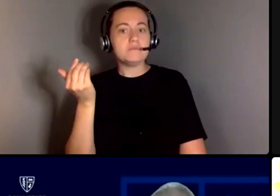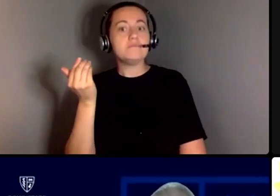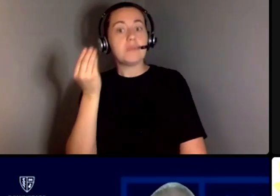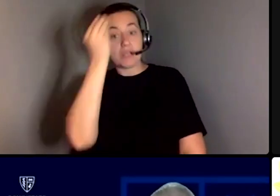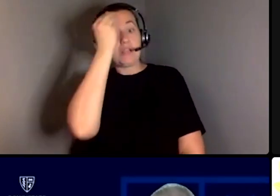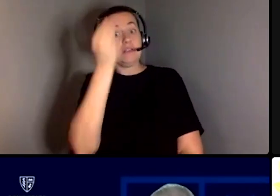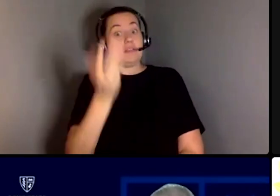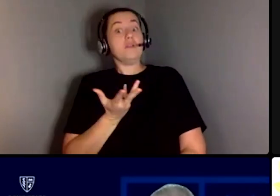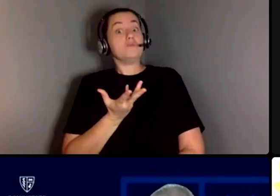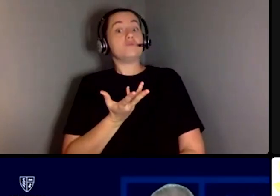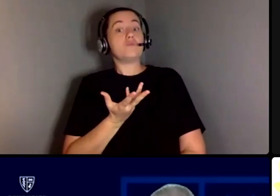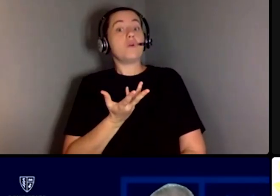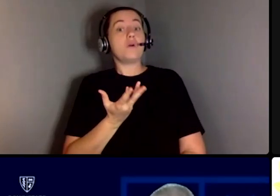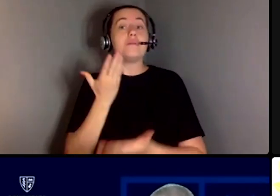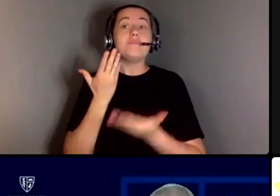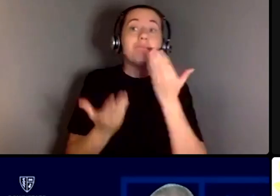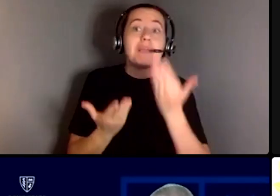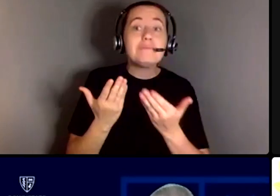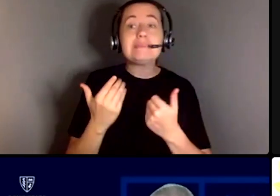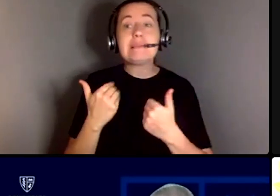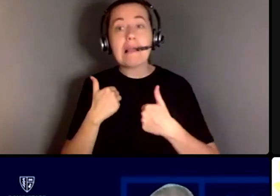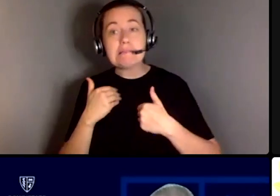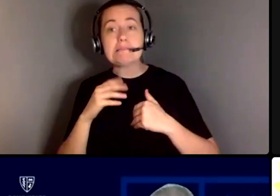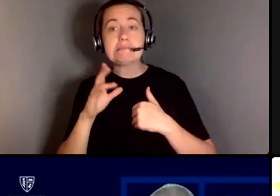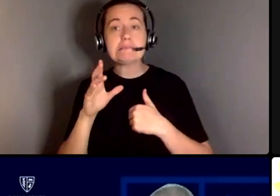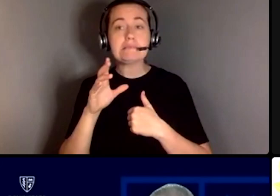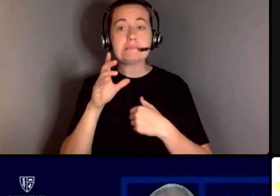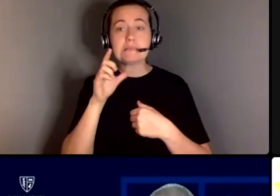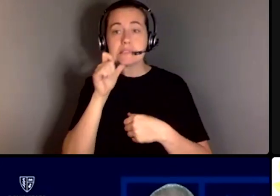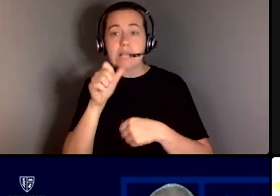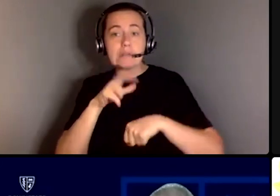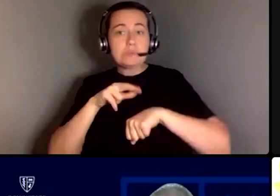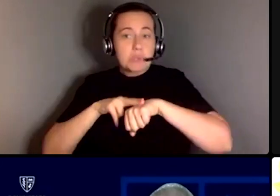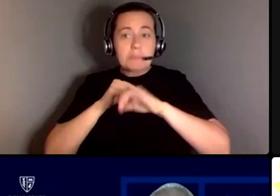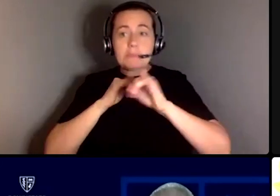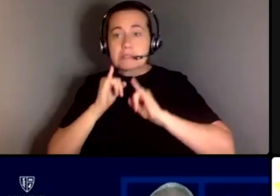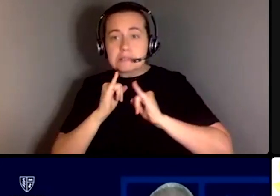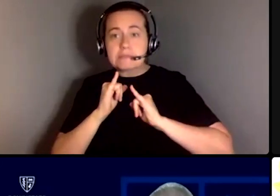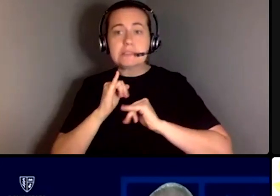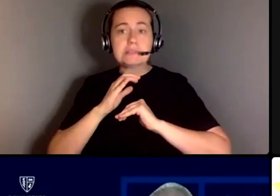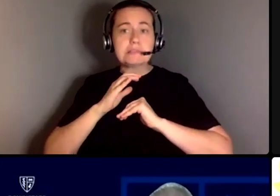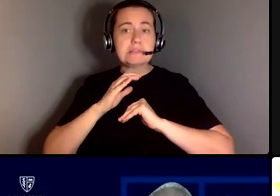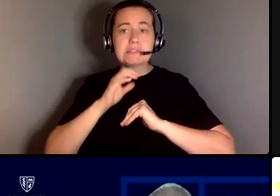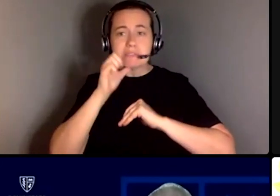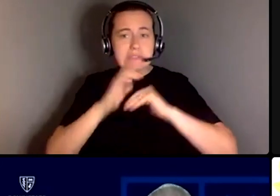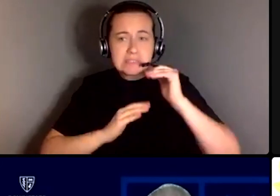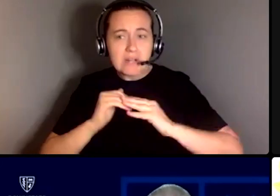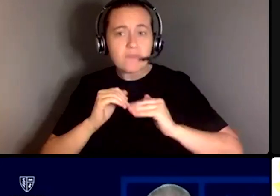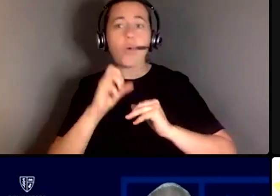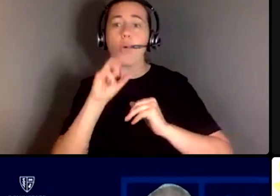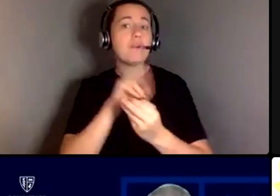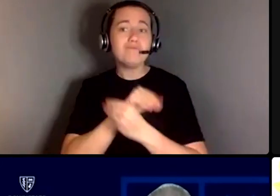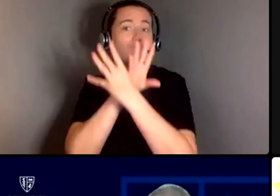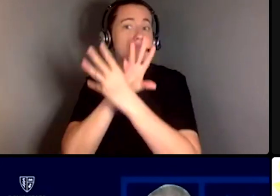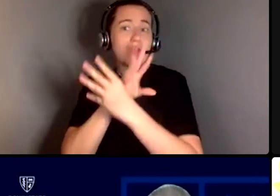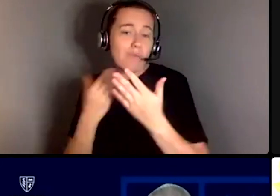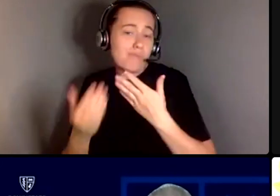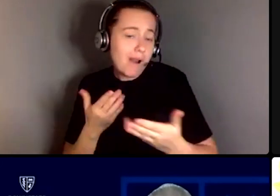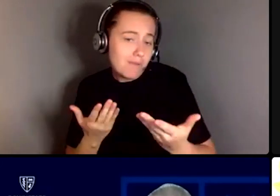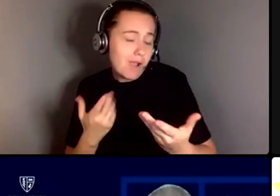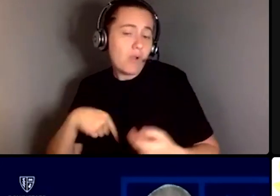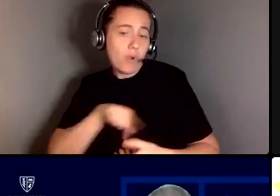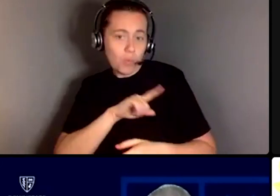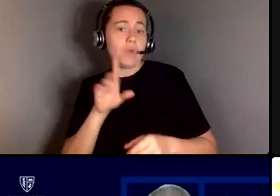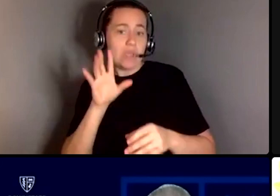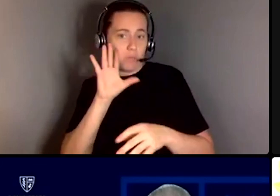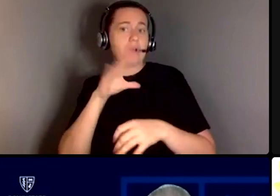there might be some discomfort with with traditional uh interviewing techniques or even video whatever it is so uh we do make